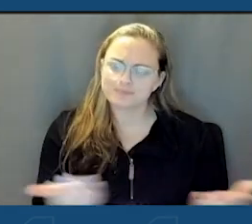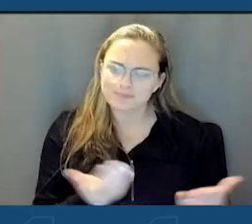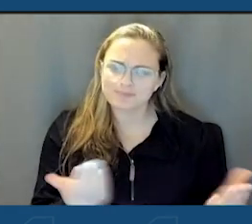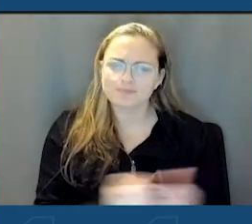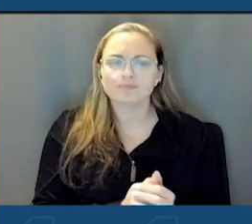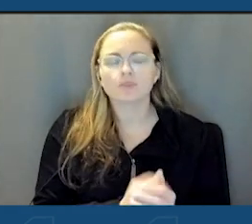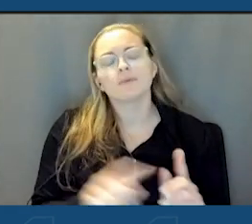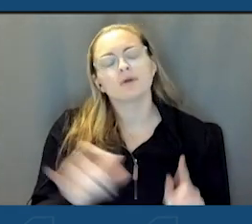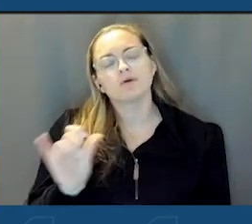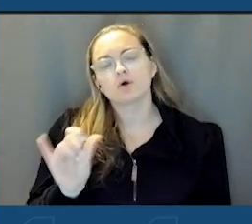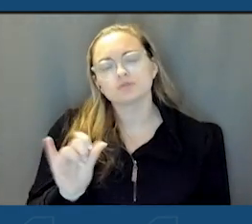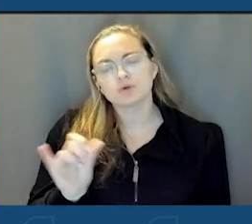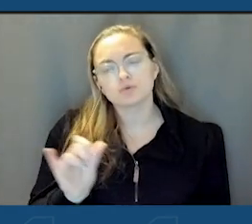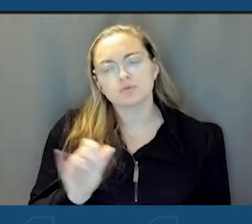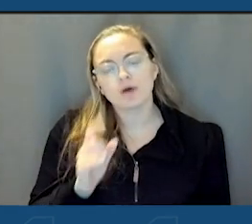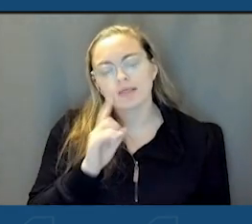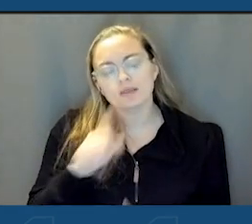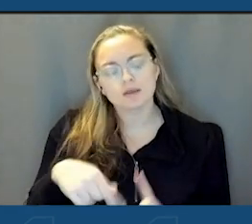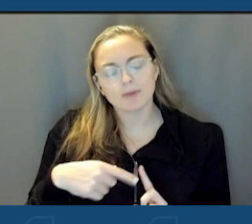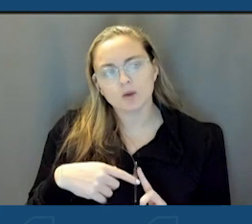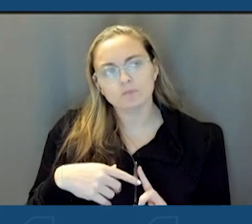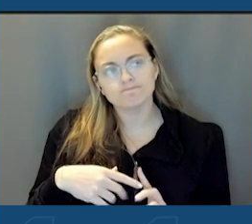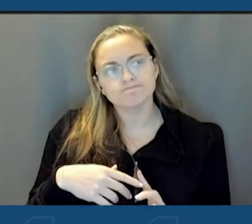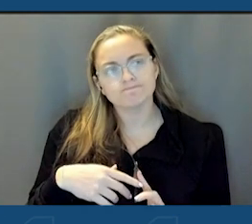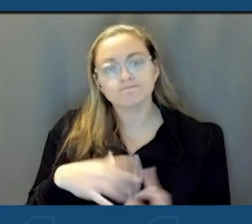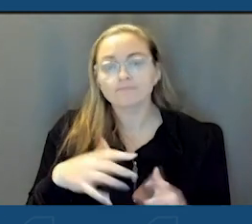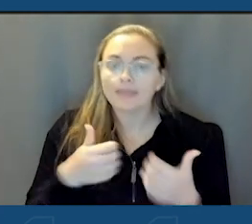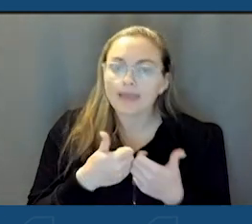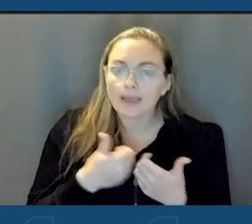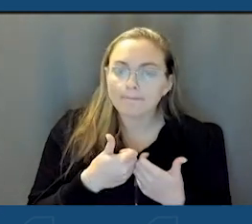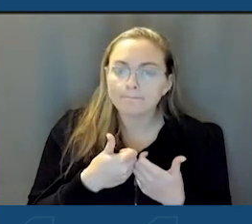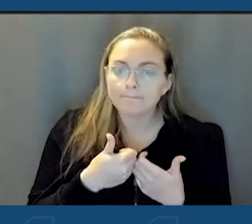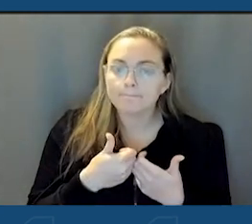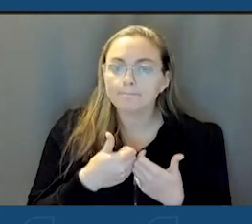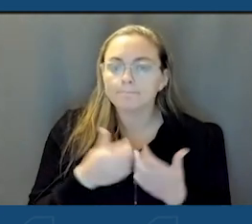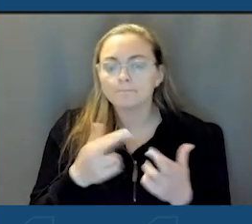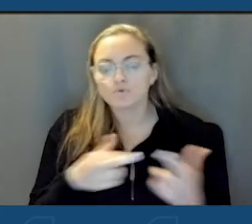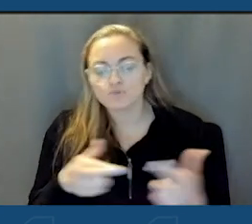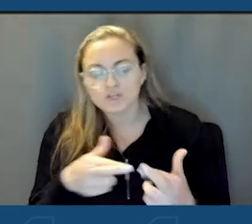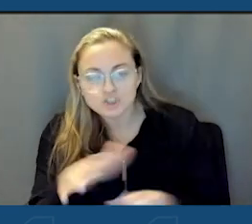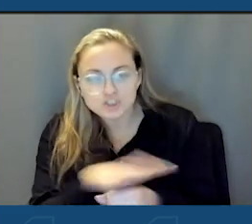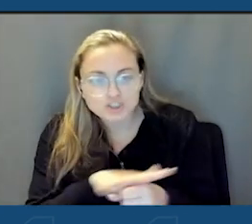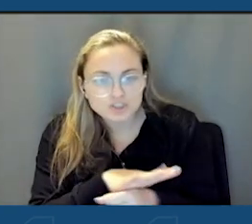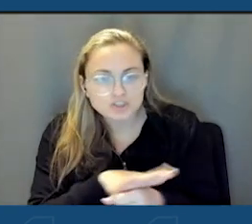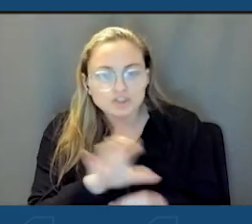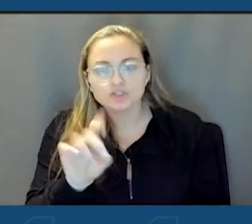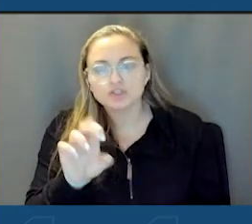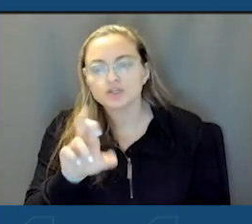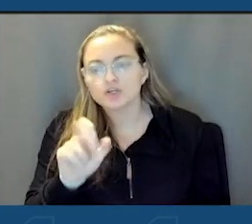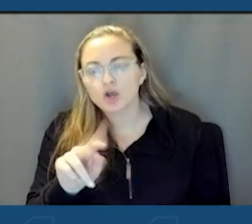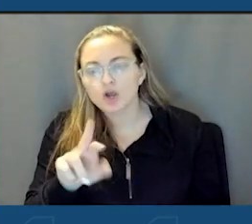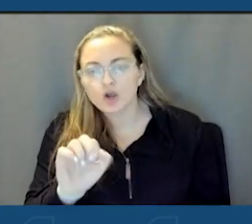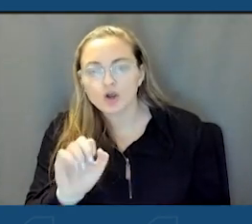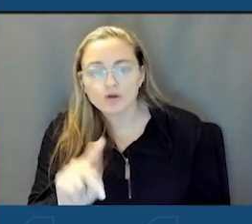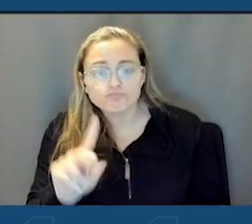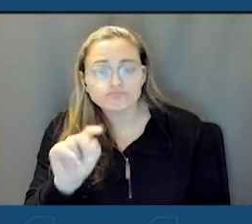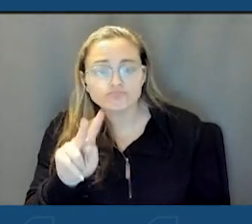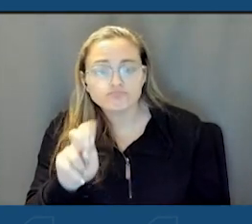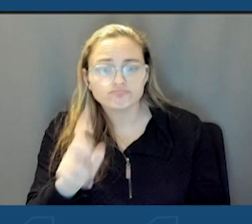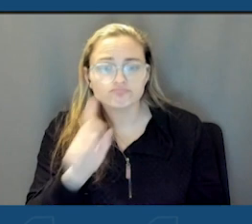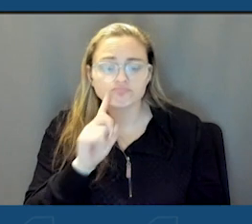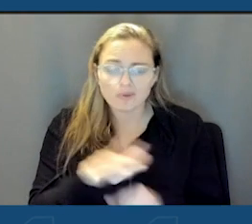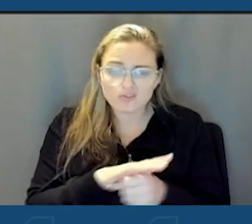but it's also, I think about the game, the region, Dunkirk Dave. I think about a region